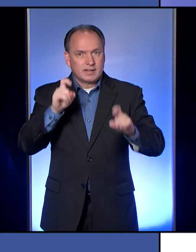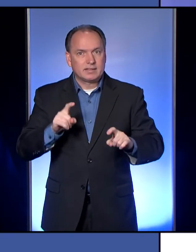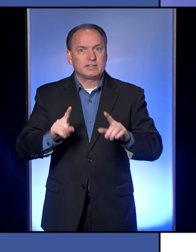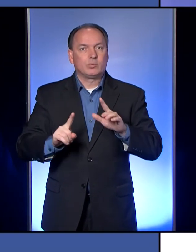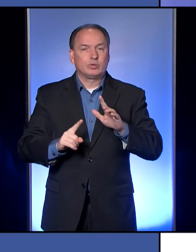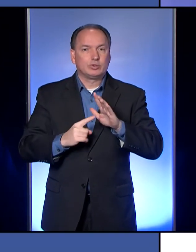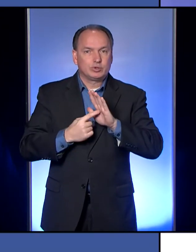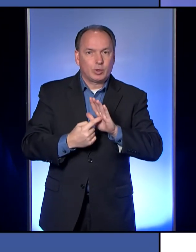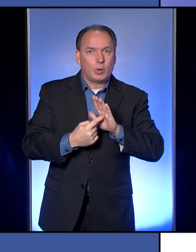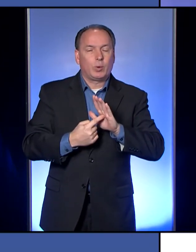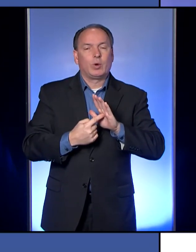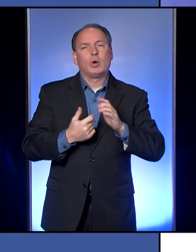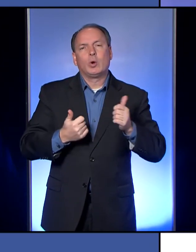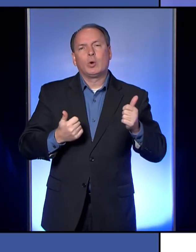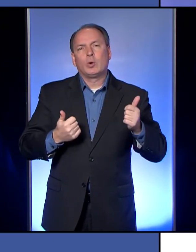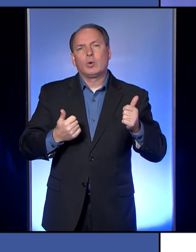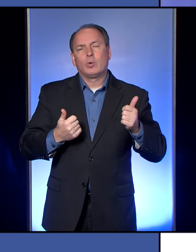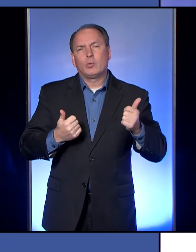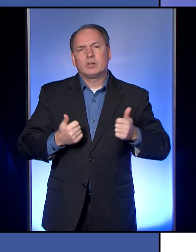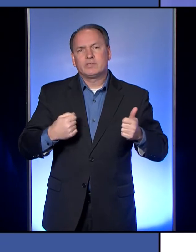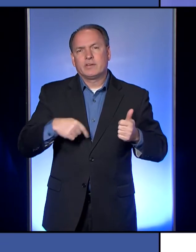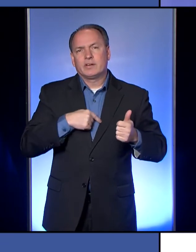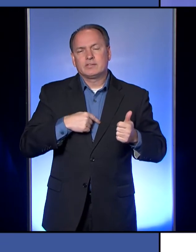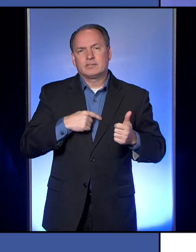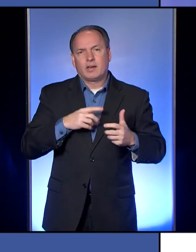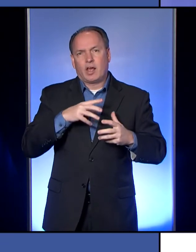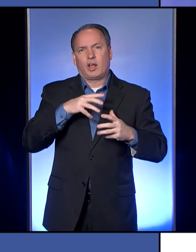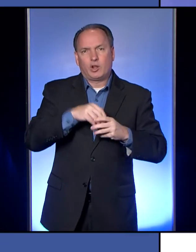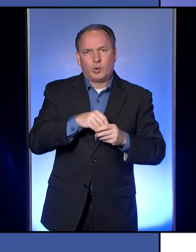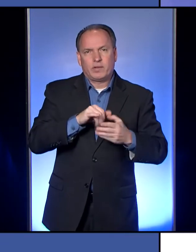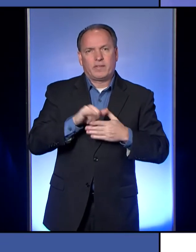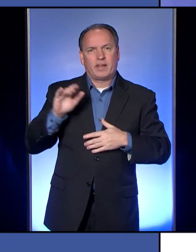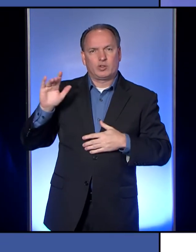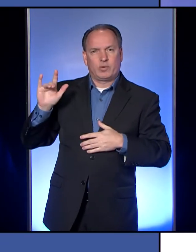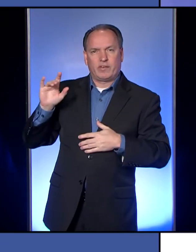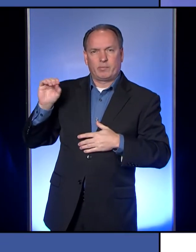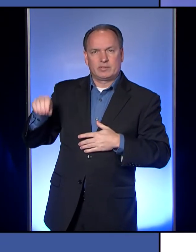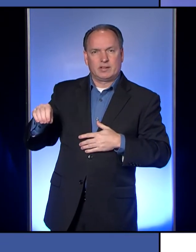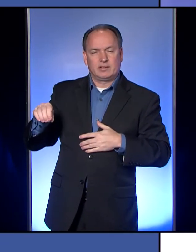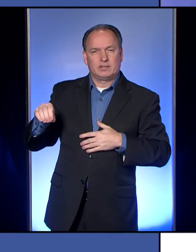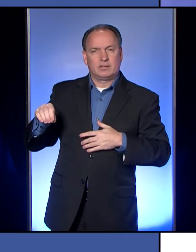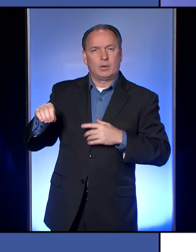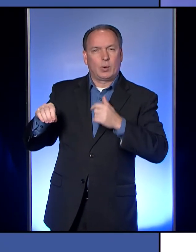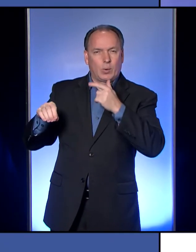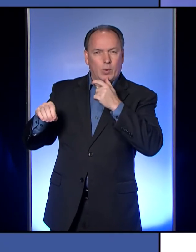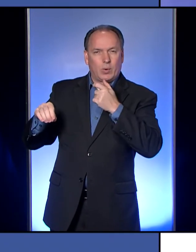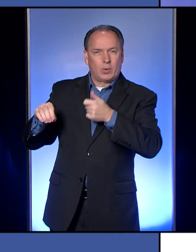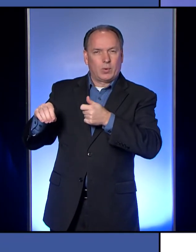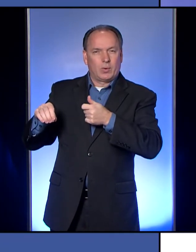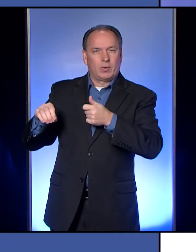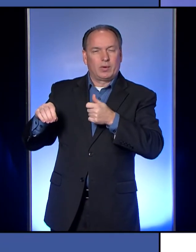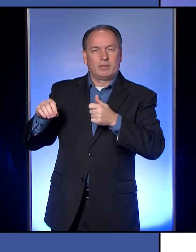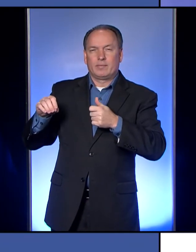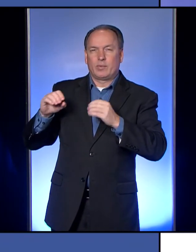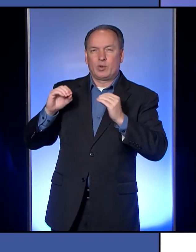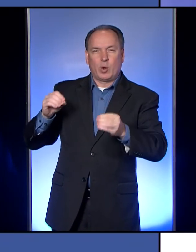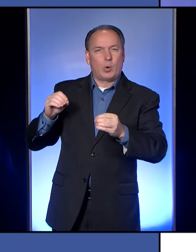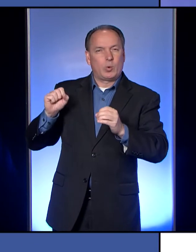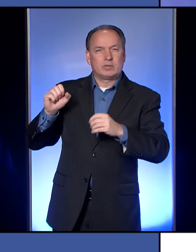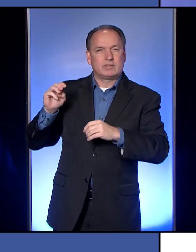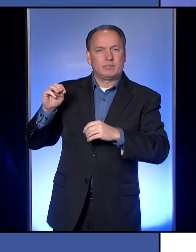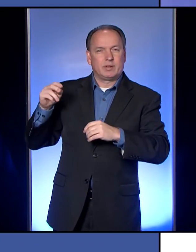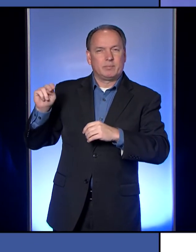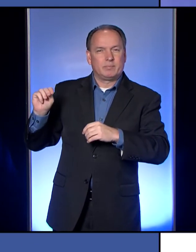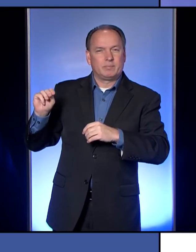which of the, which of us are part of that 25% who are, um, asymptomatic, but